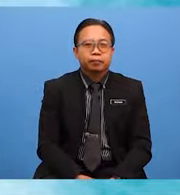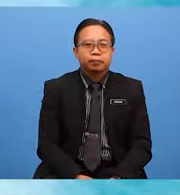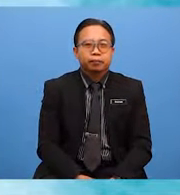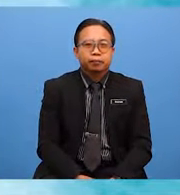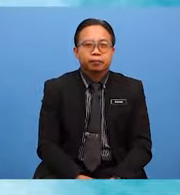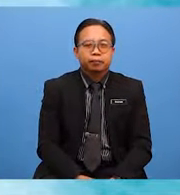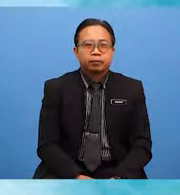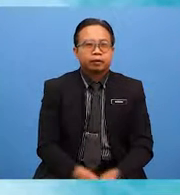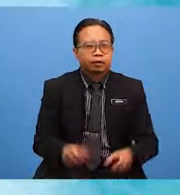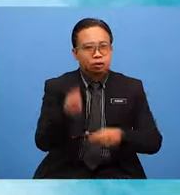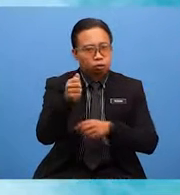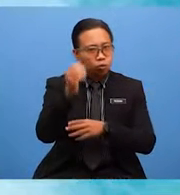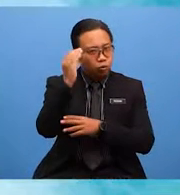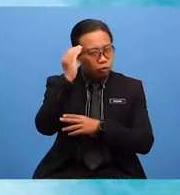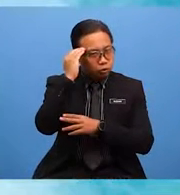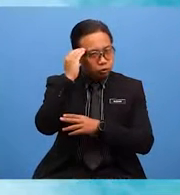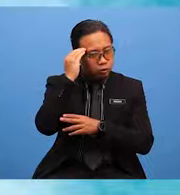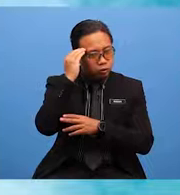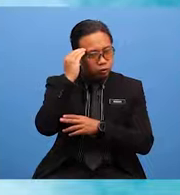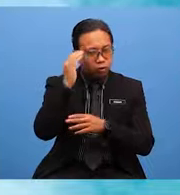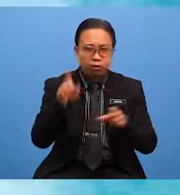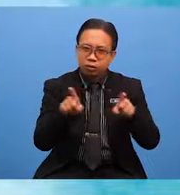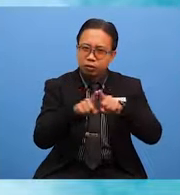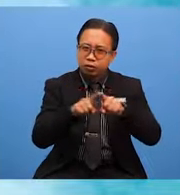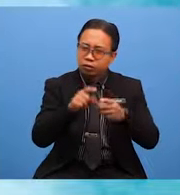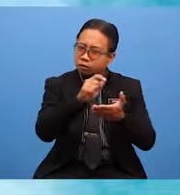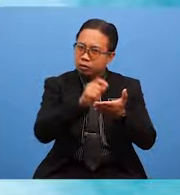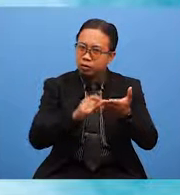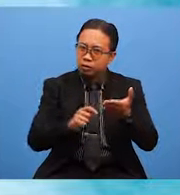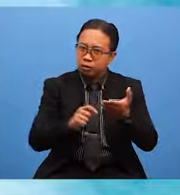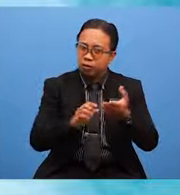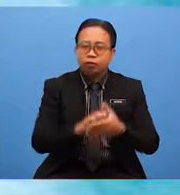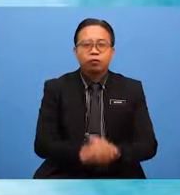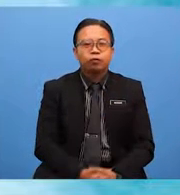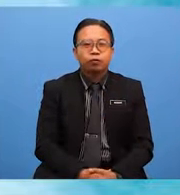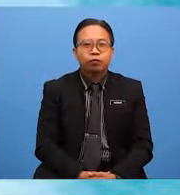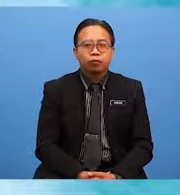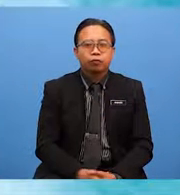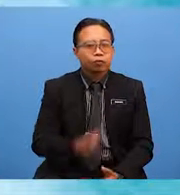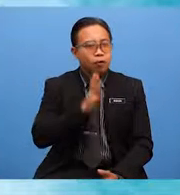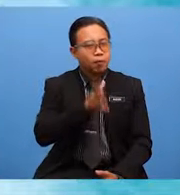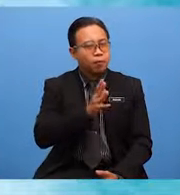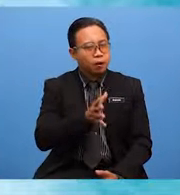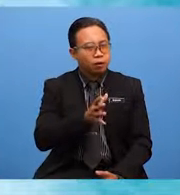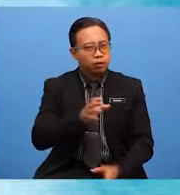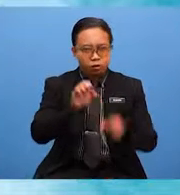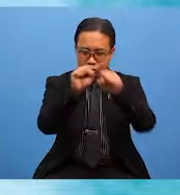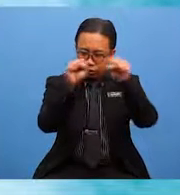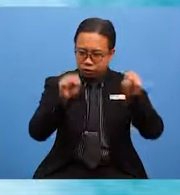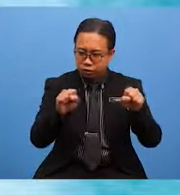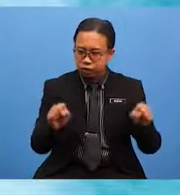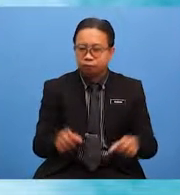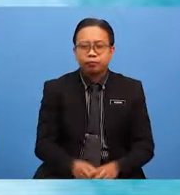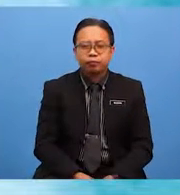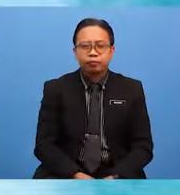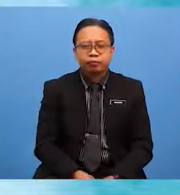Did you notice that both reports are written in formal structures and tone? How do we